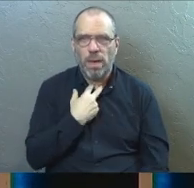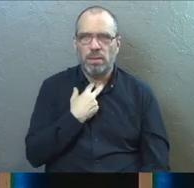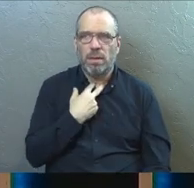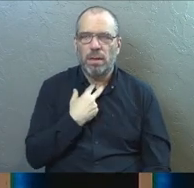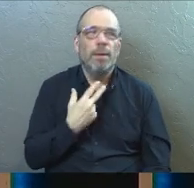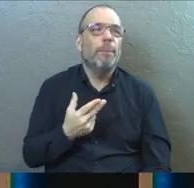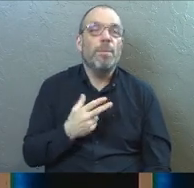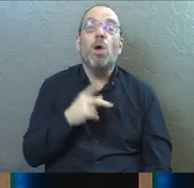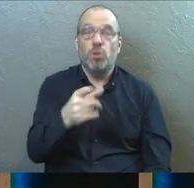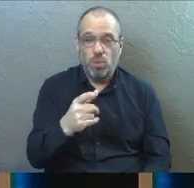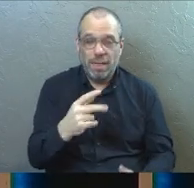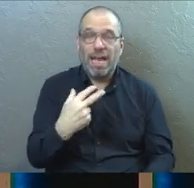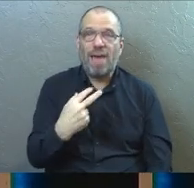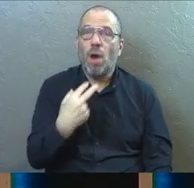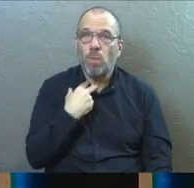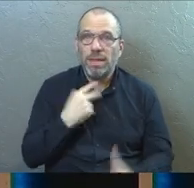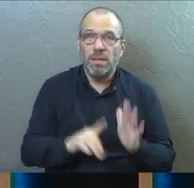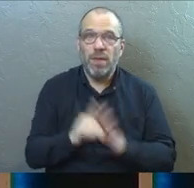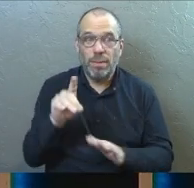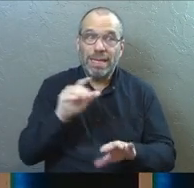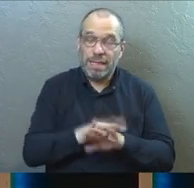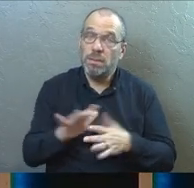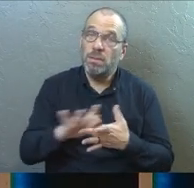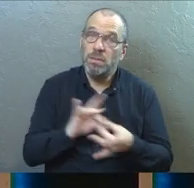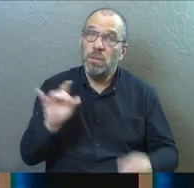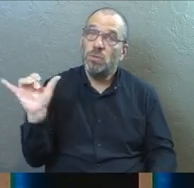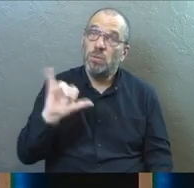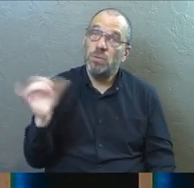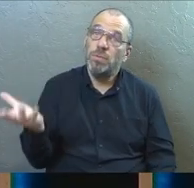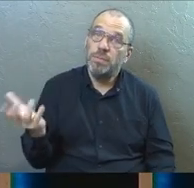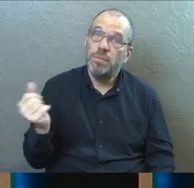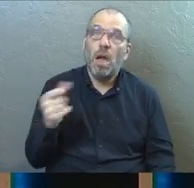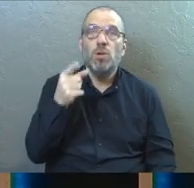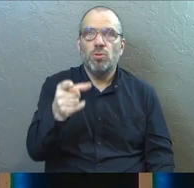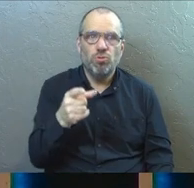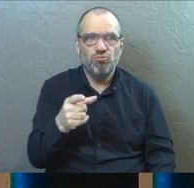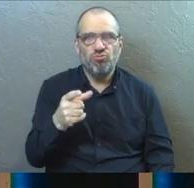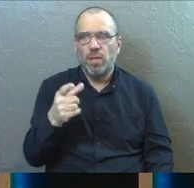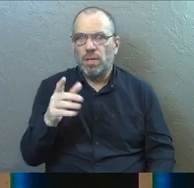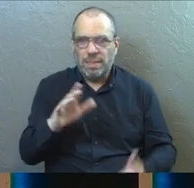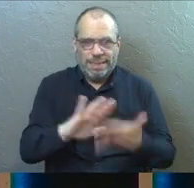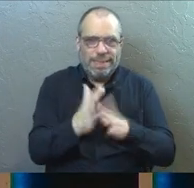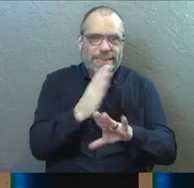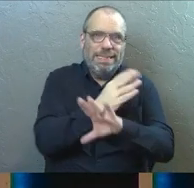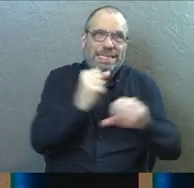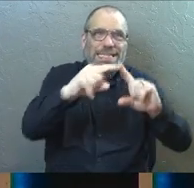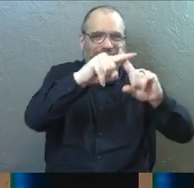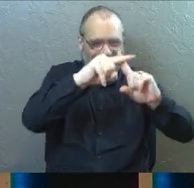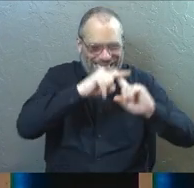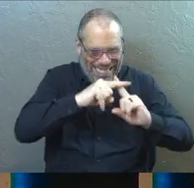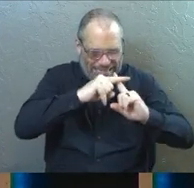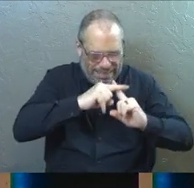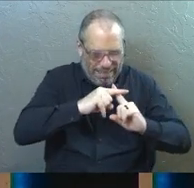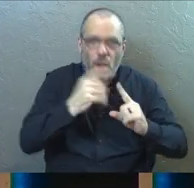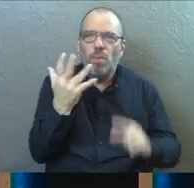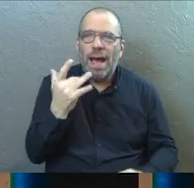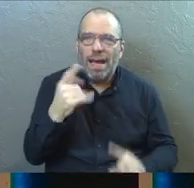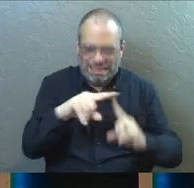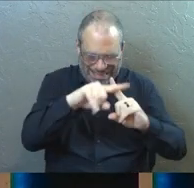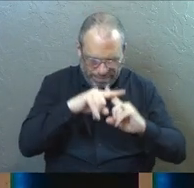You can be arrested development in the spiritual life too. Where you've tried to get saved and you didn't get saved. Why?